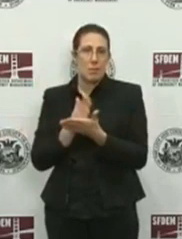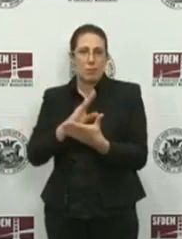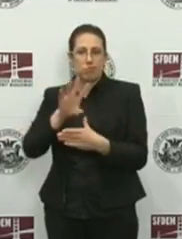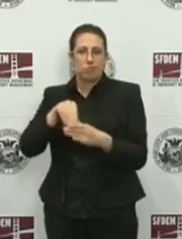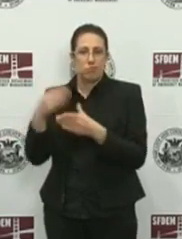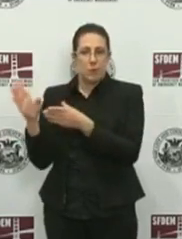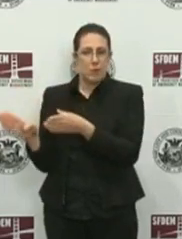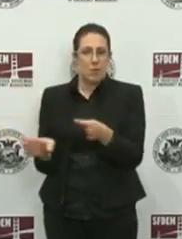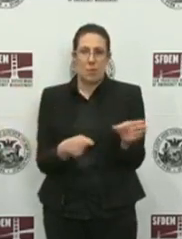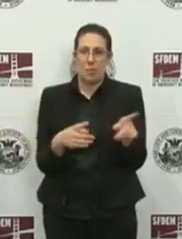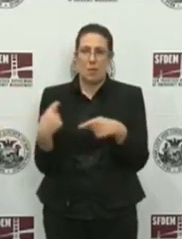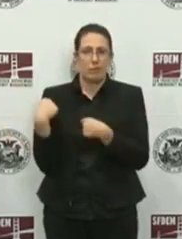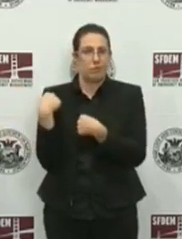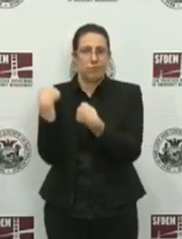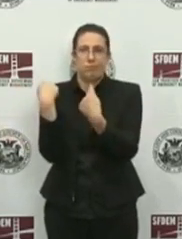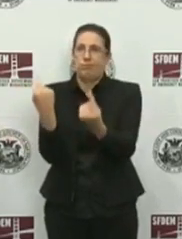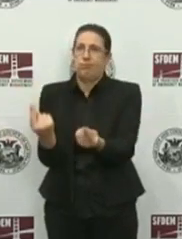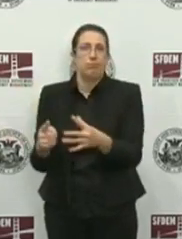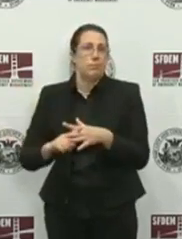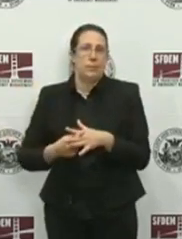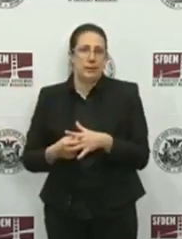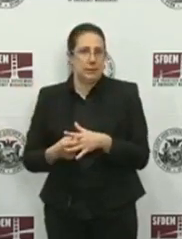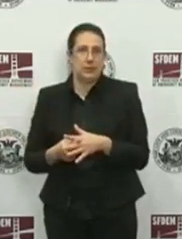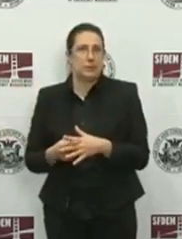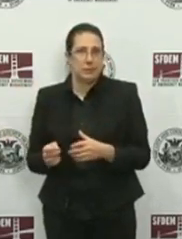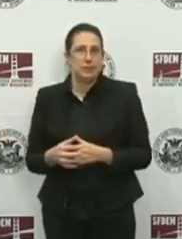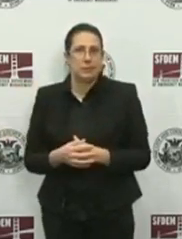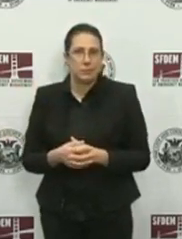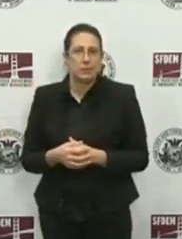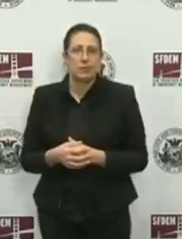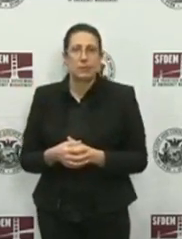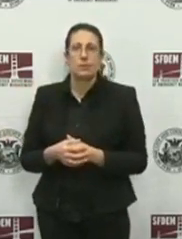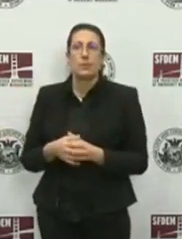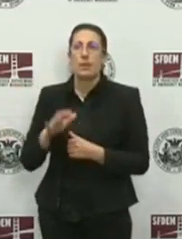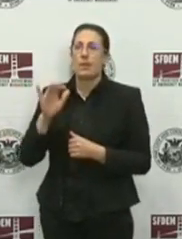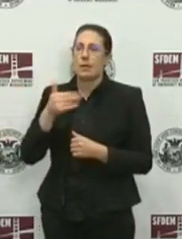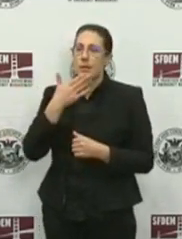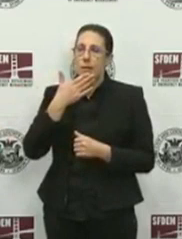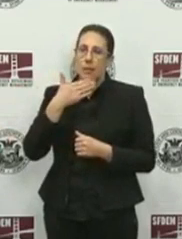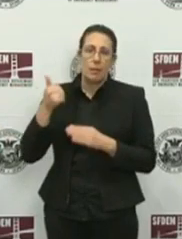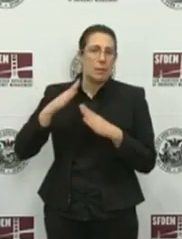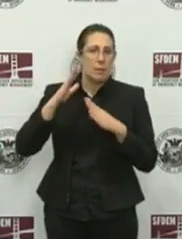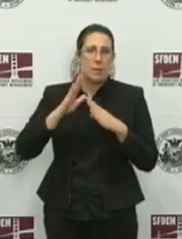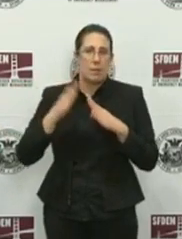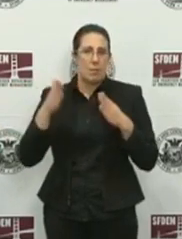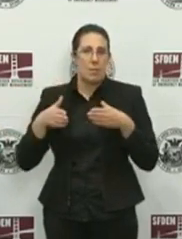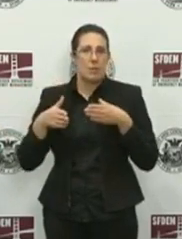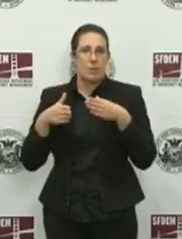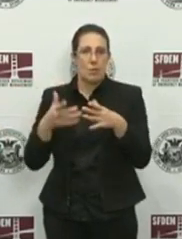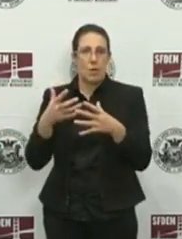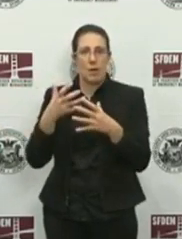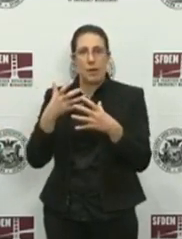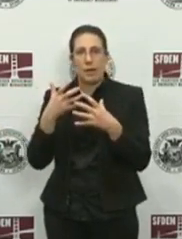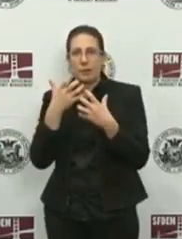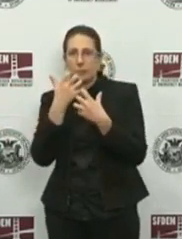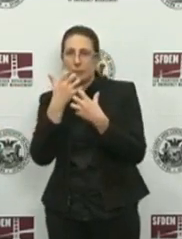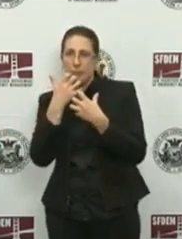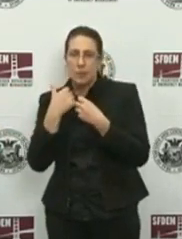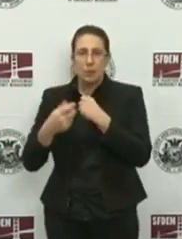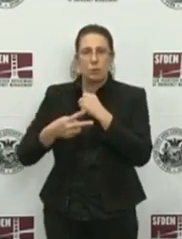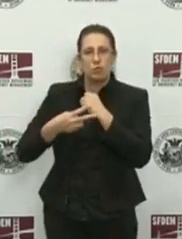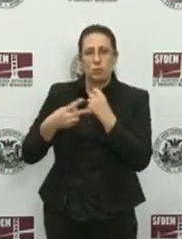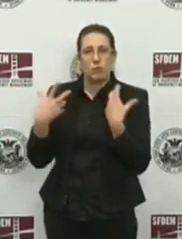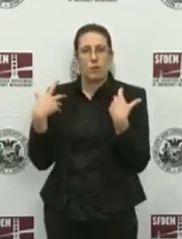scenarios from the beginning and is the best one to preserve the health and safety